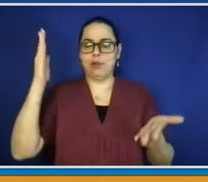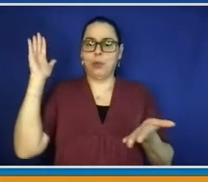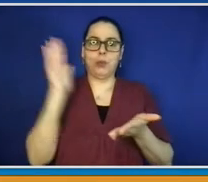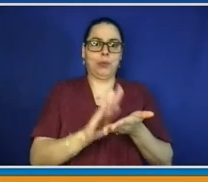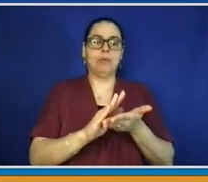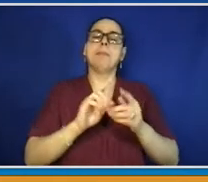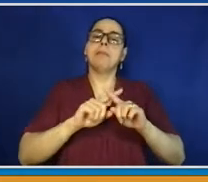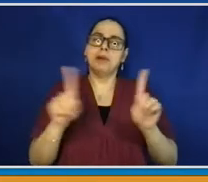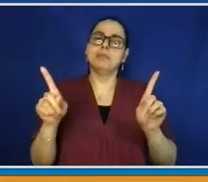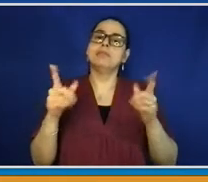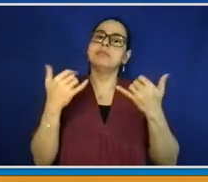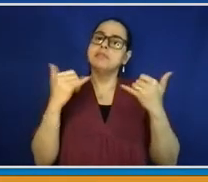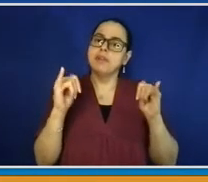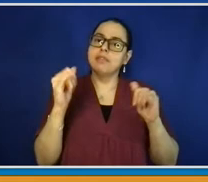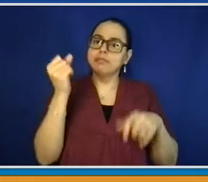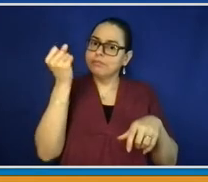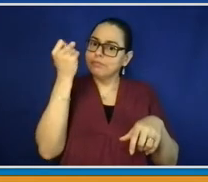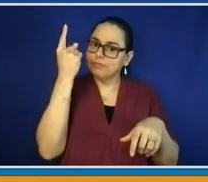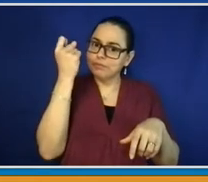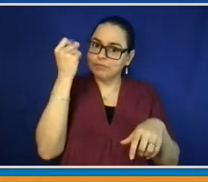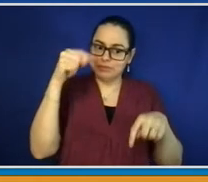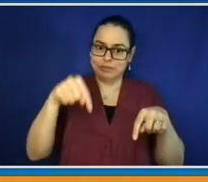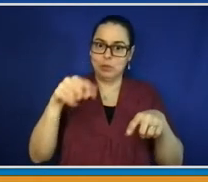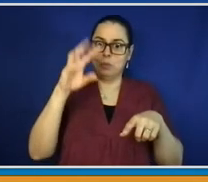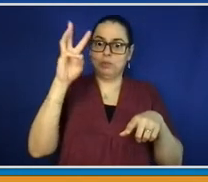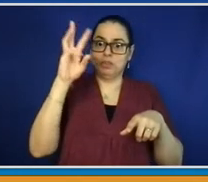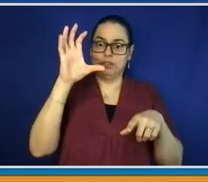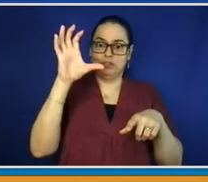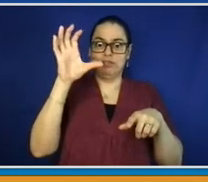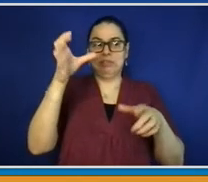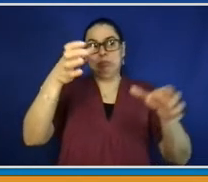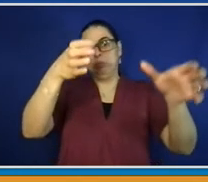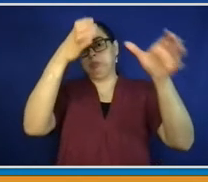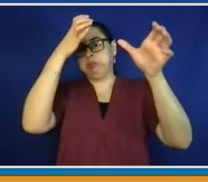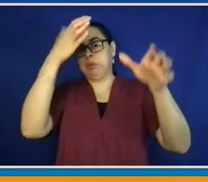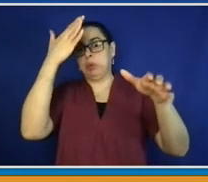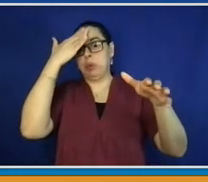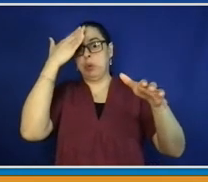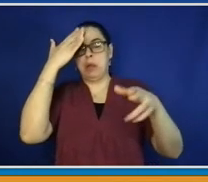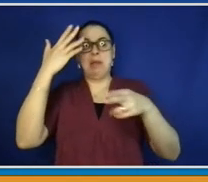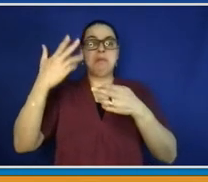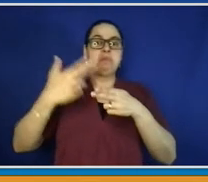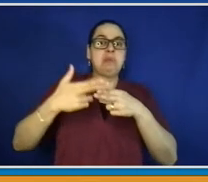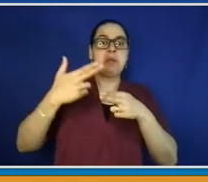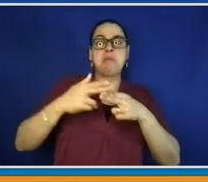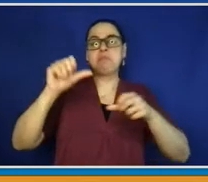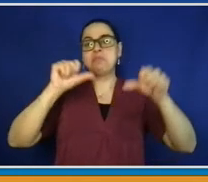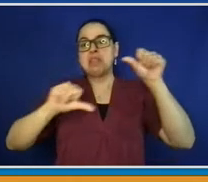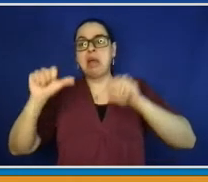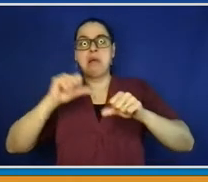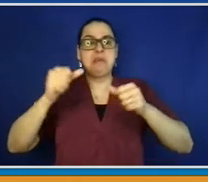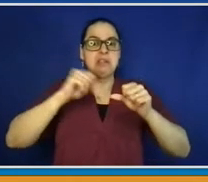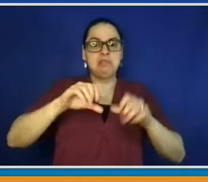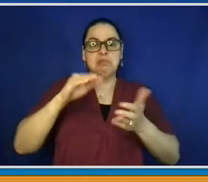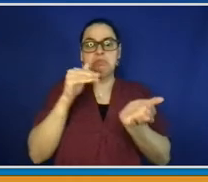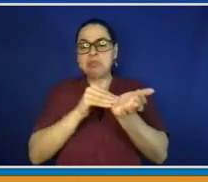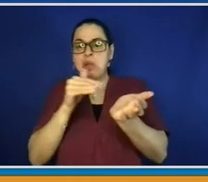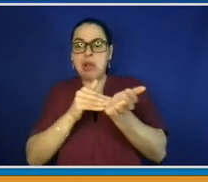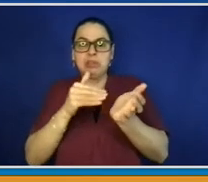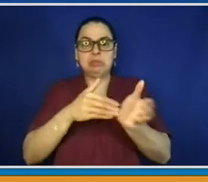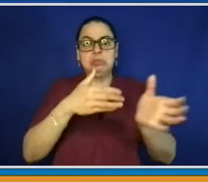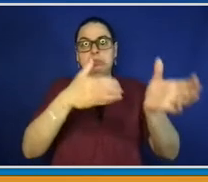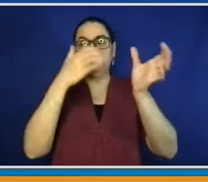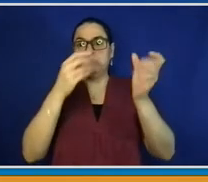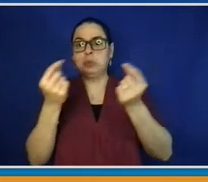Department. We're not going to wave any flags and proclaim anything, but these numbers are extremely encouraging, and they